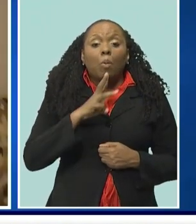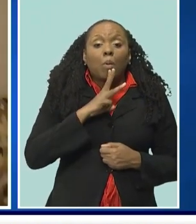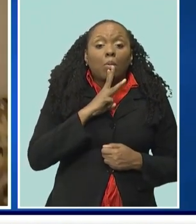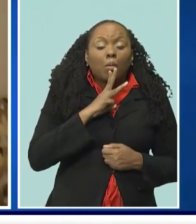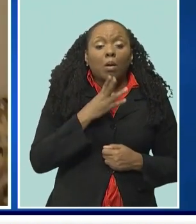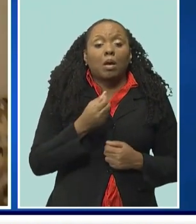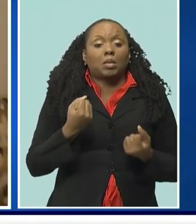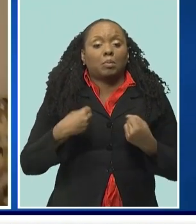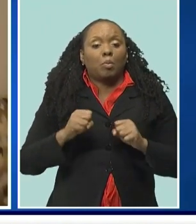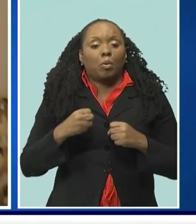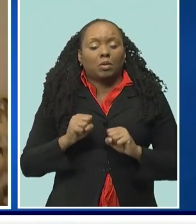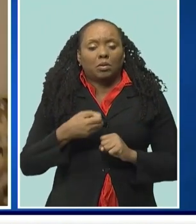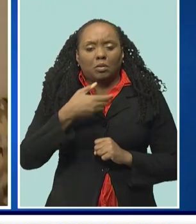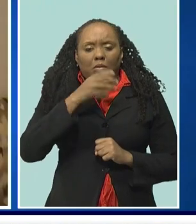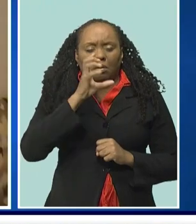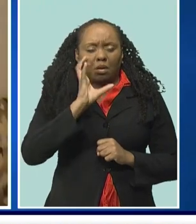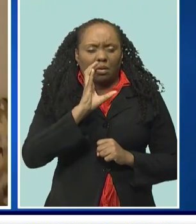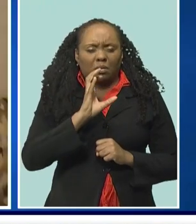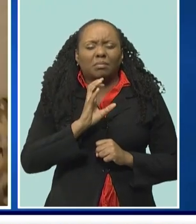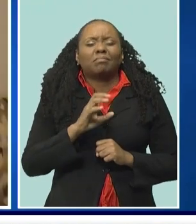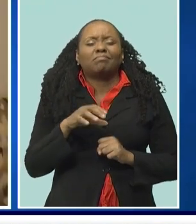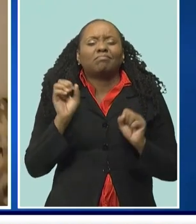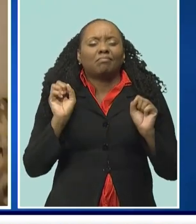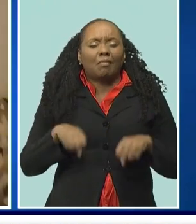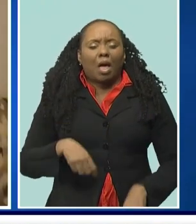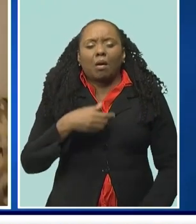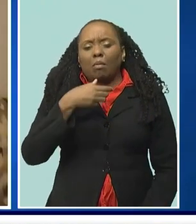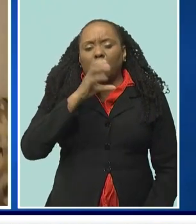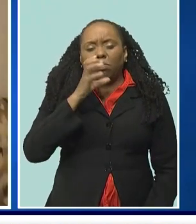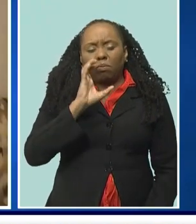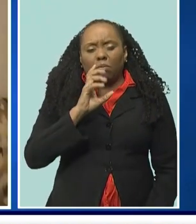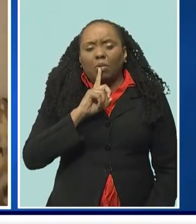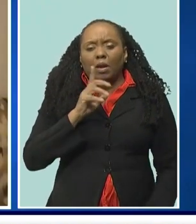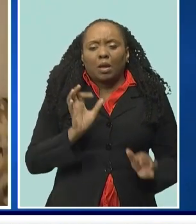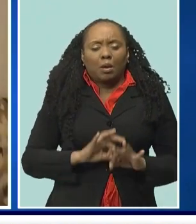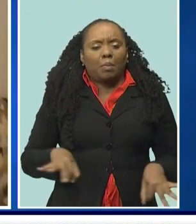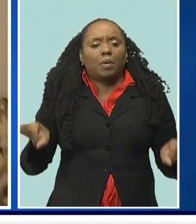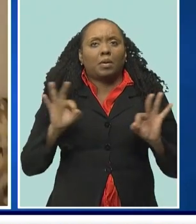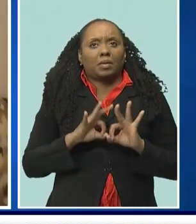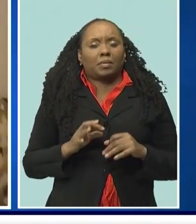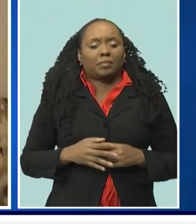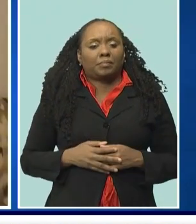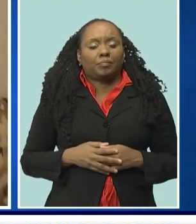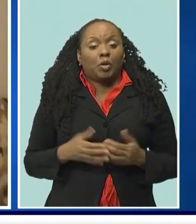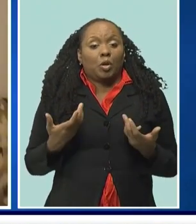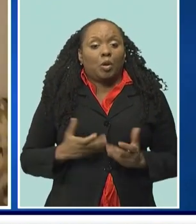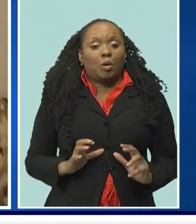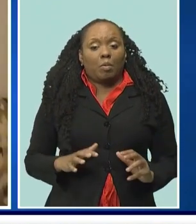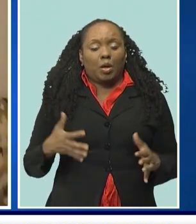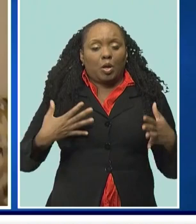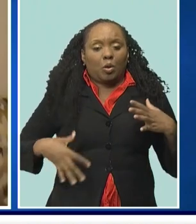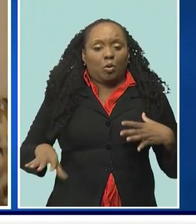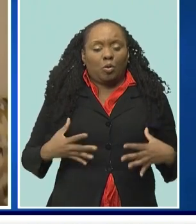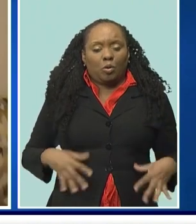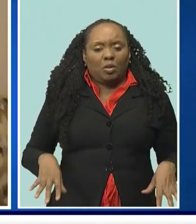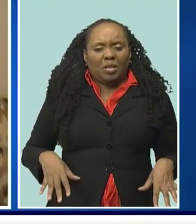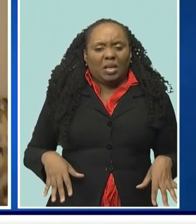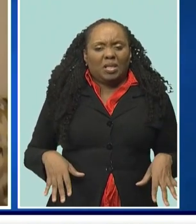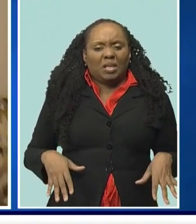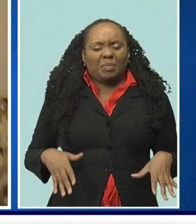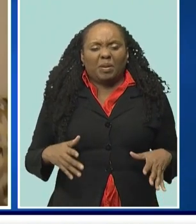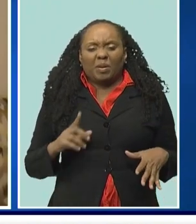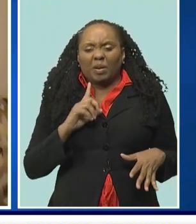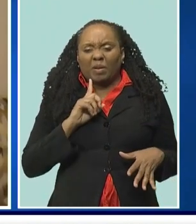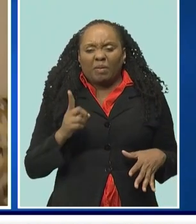things that are recommended for these conditions. Wear light clothing, light